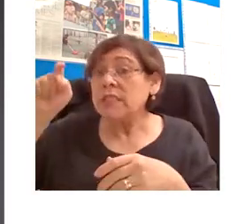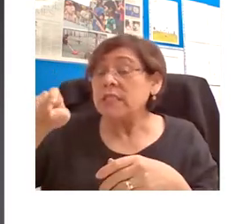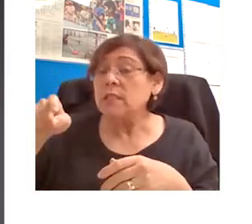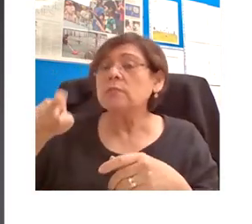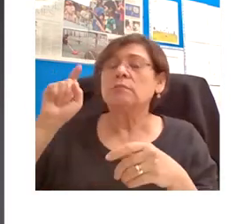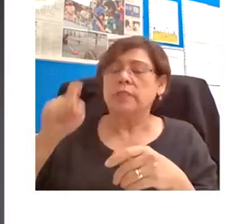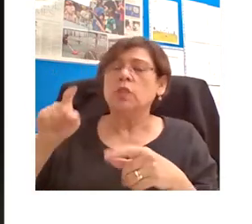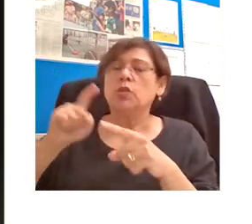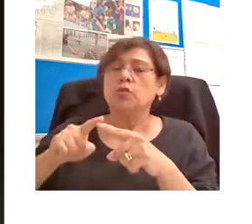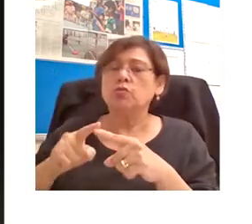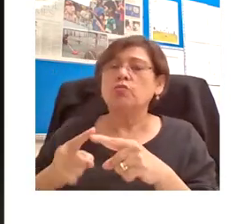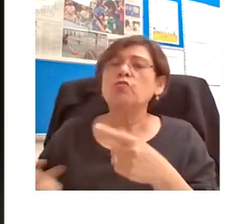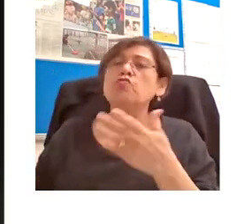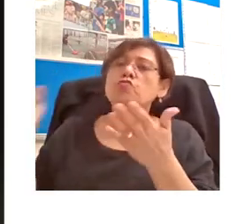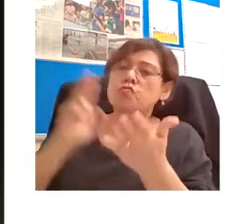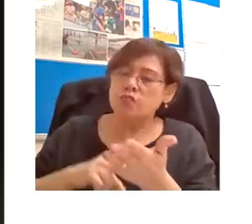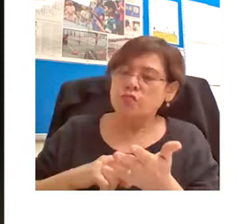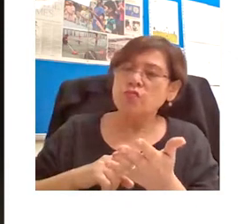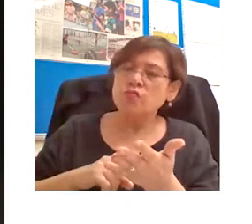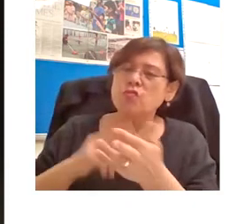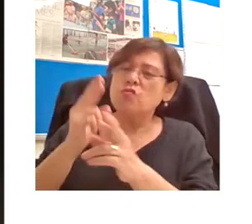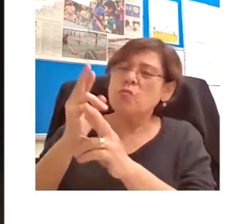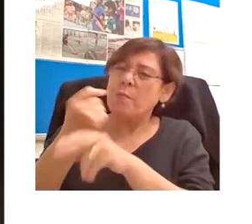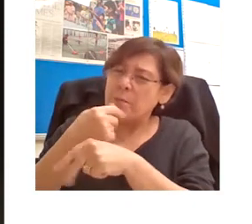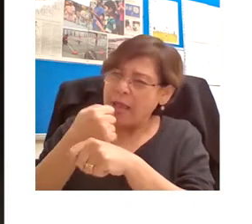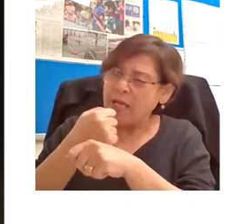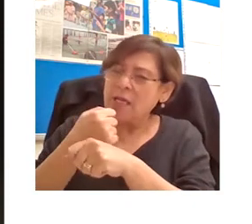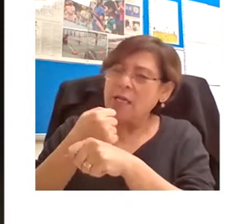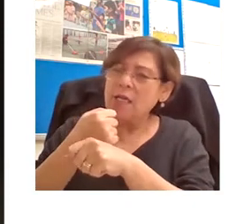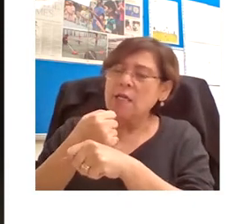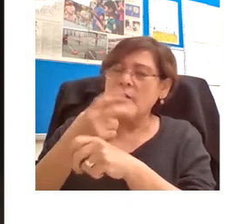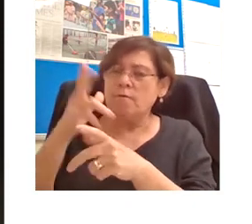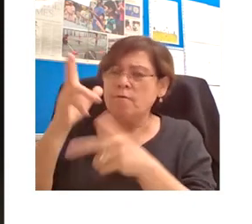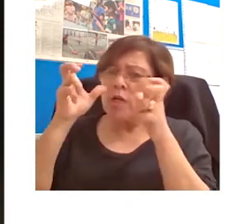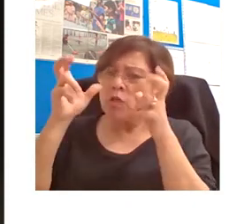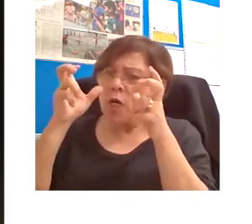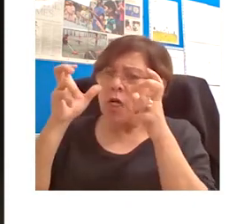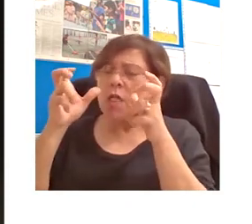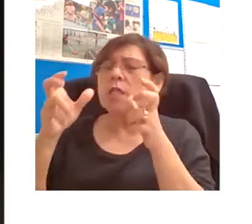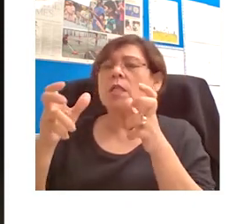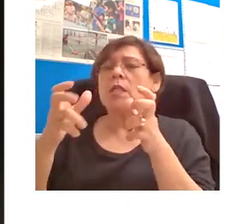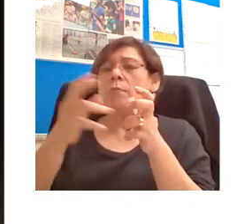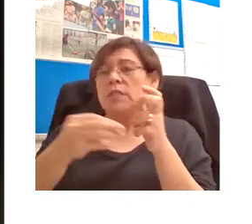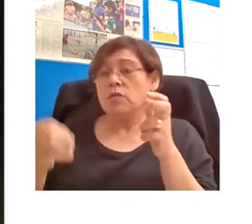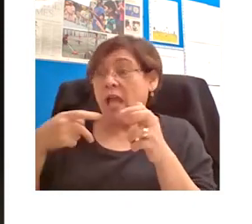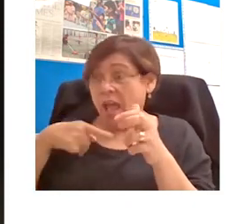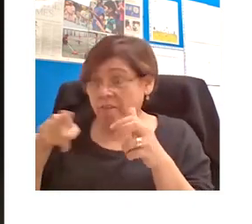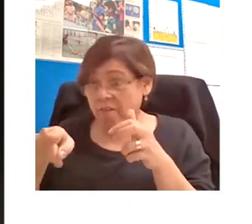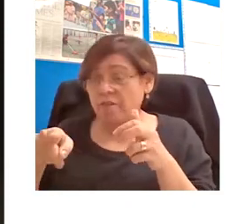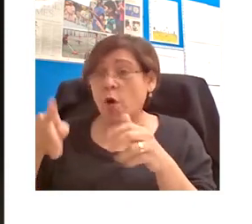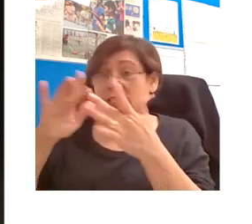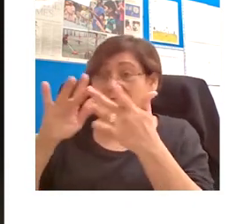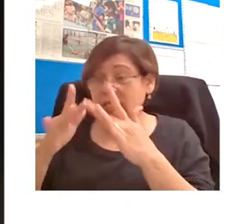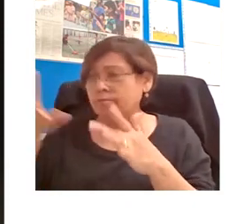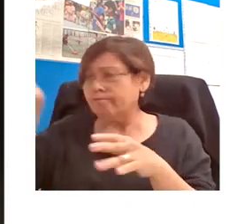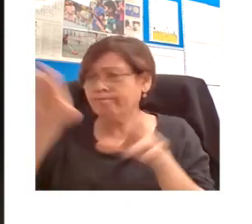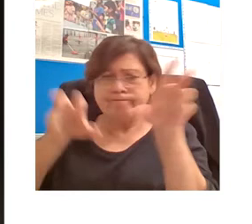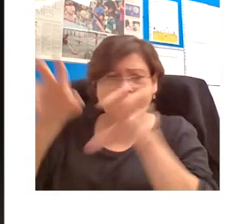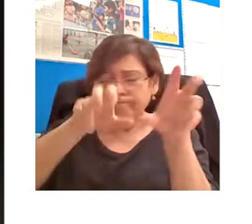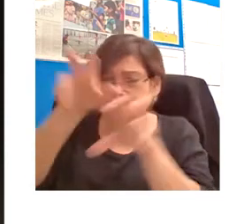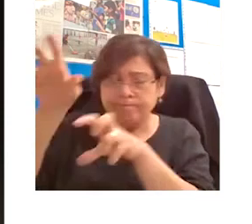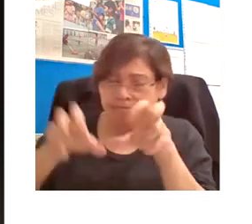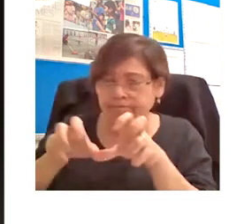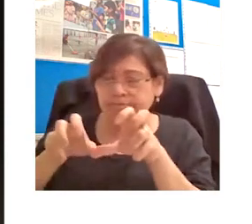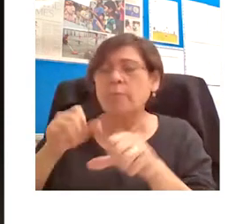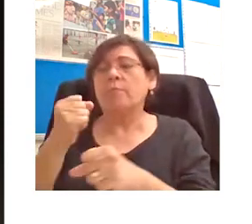visual materials, including very high resolution visual materials already available on the internet. The capacity to create